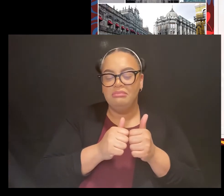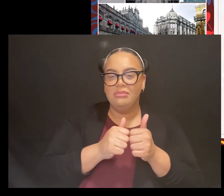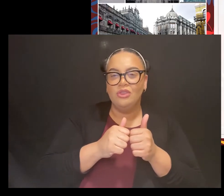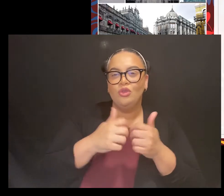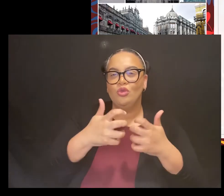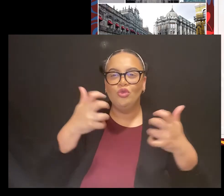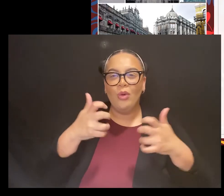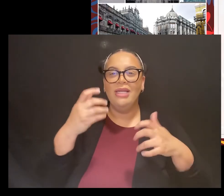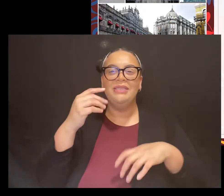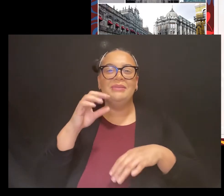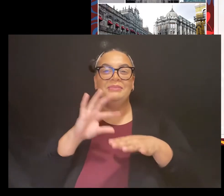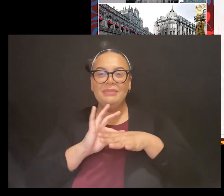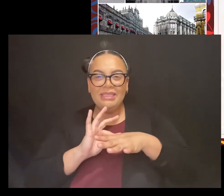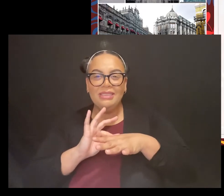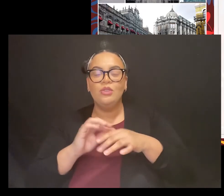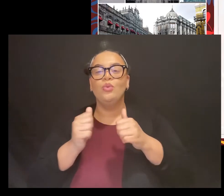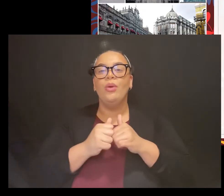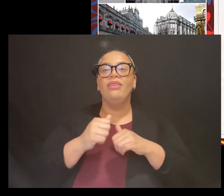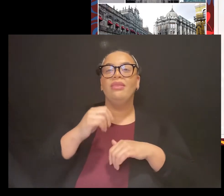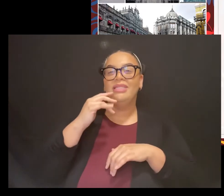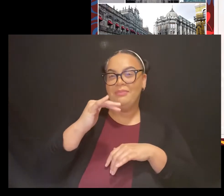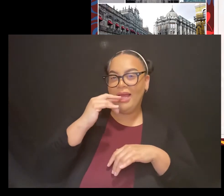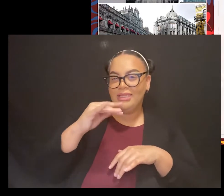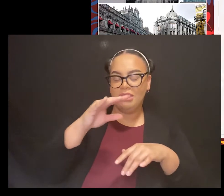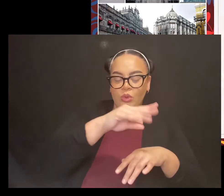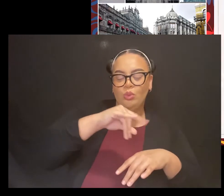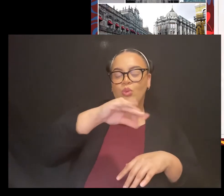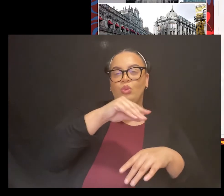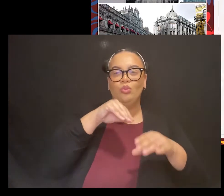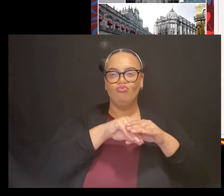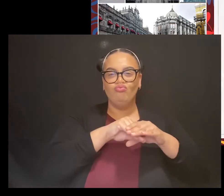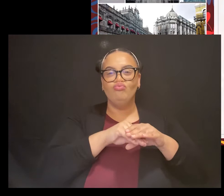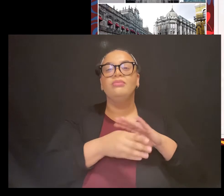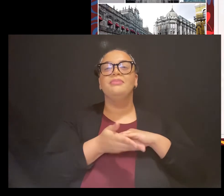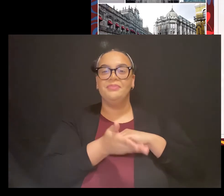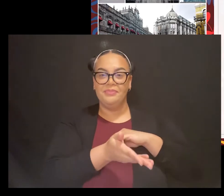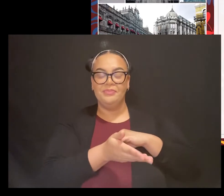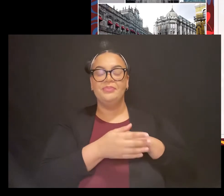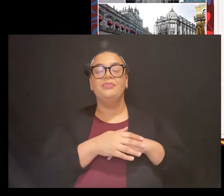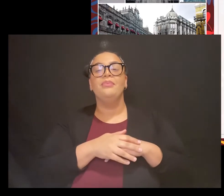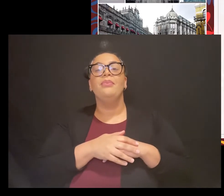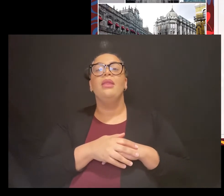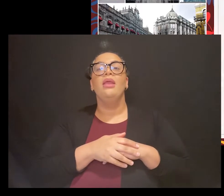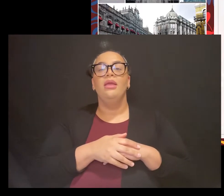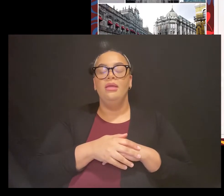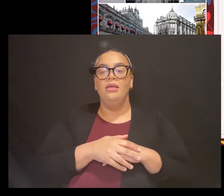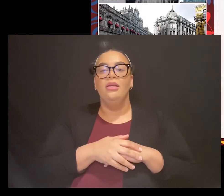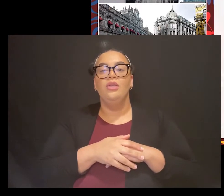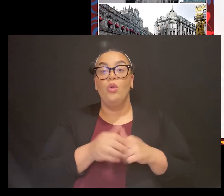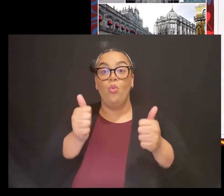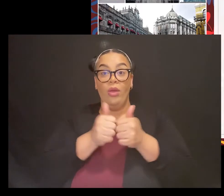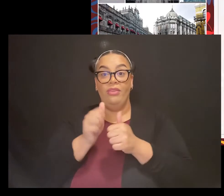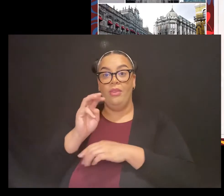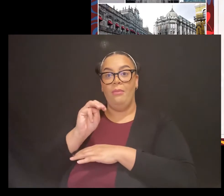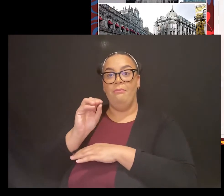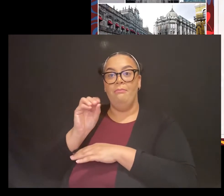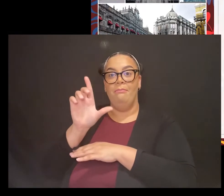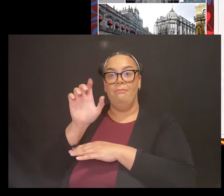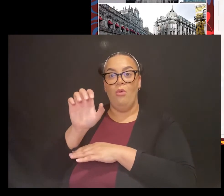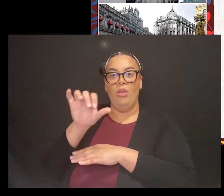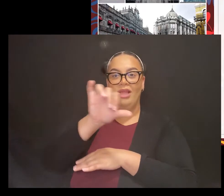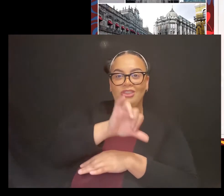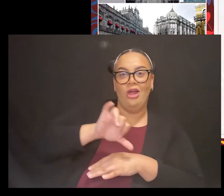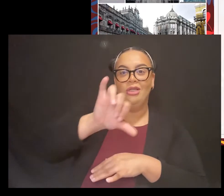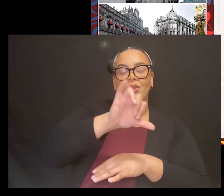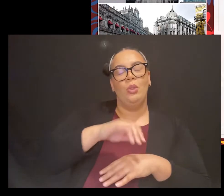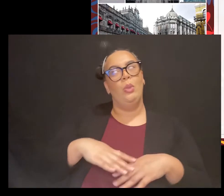ordered that at a restaurant before, but chili poblano with mole sauce. It's dinner time for me right now. Oh my gosh, that sounds so amazing.